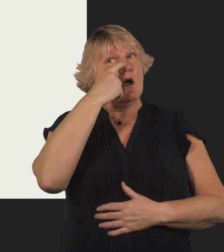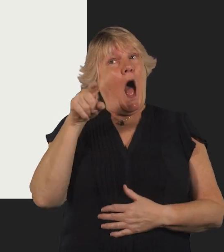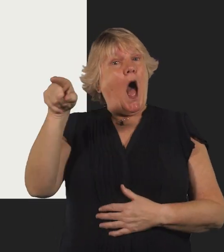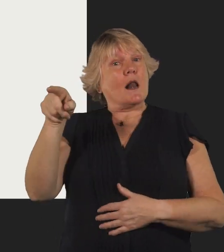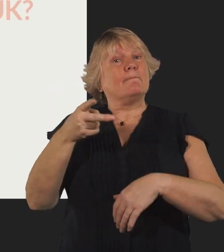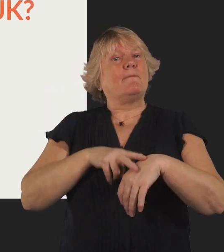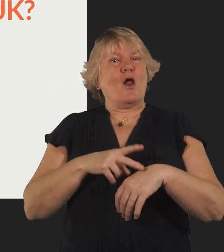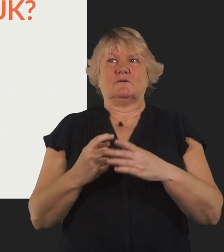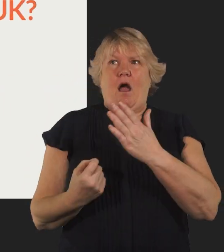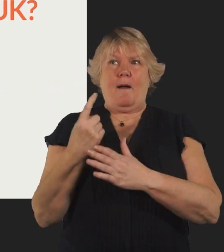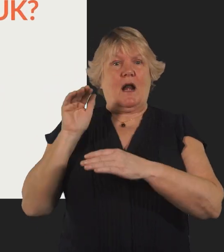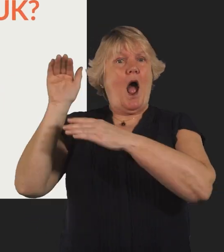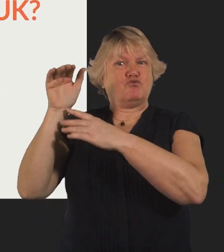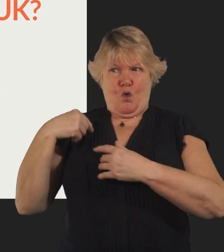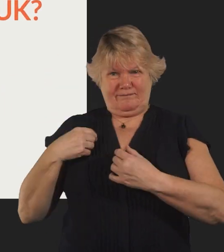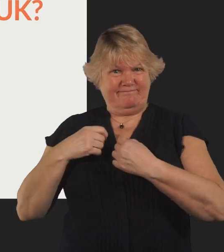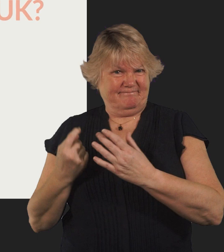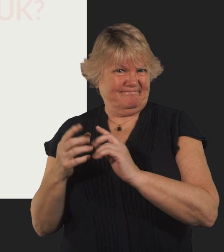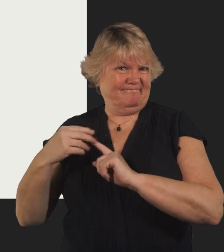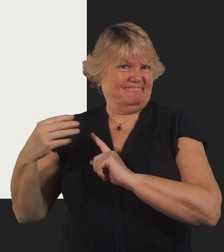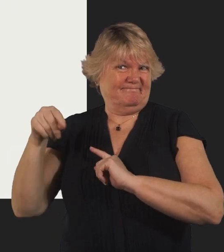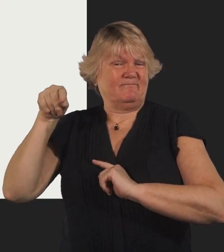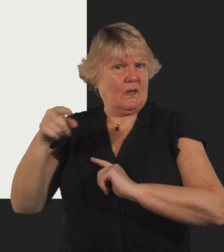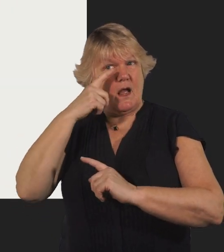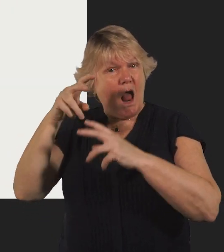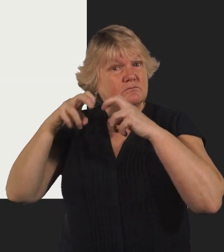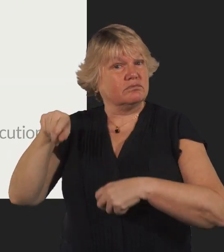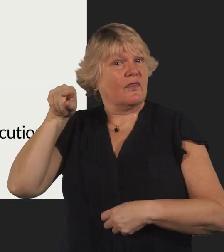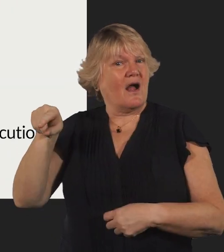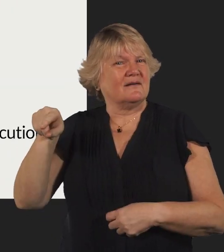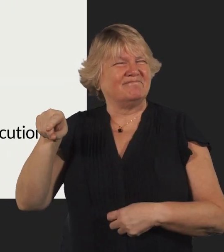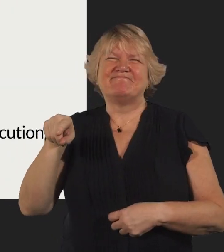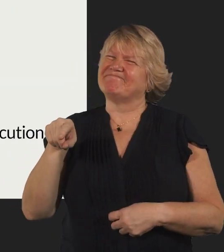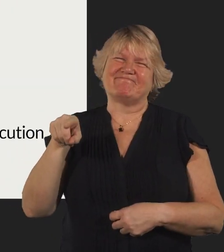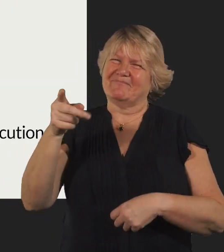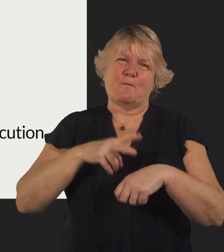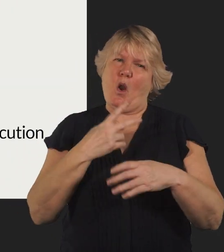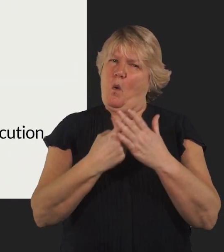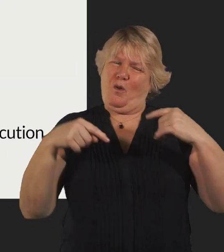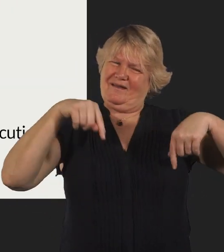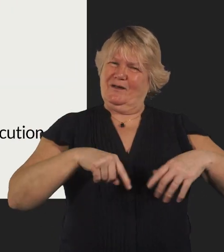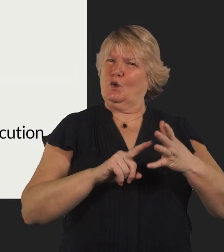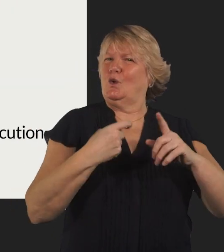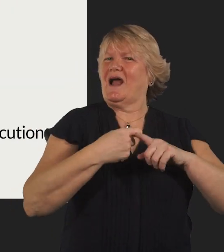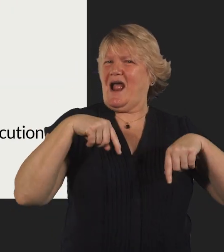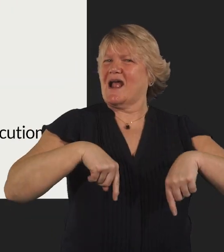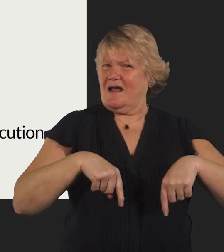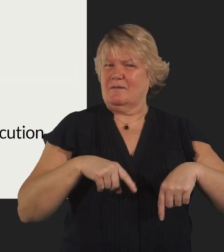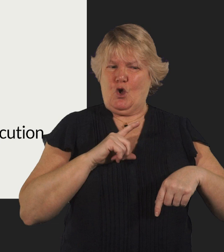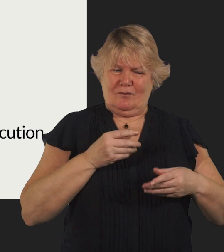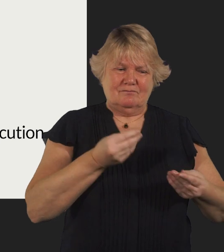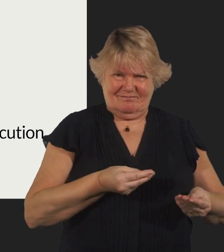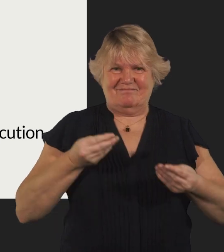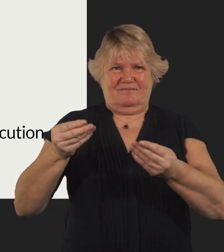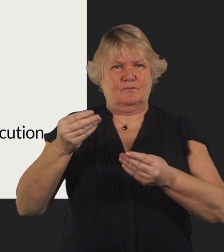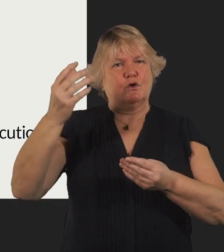Can the police investigate crimes outside the UK? Police in the UK can only investigate and submit cases to